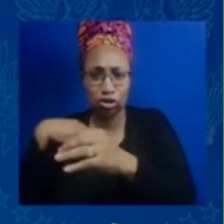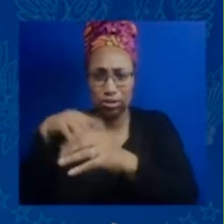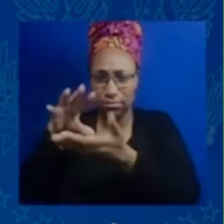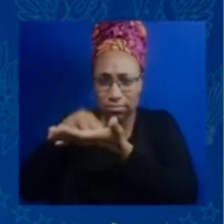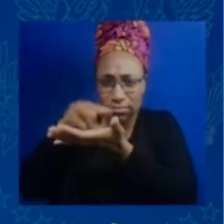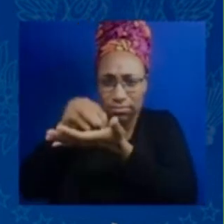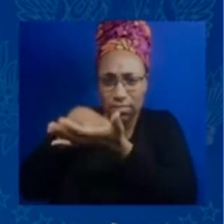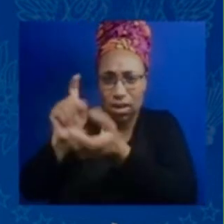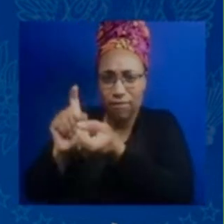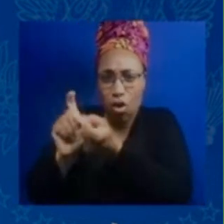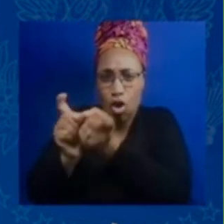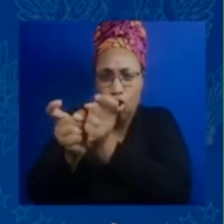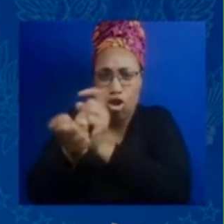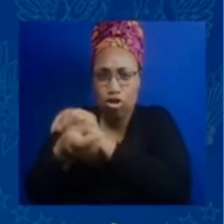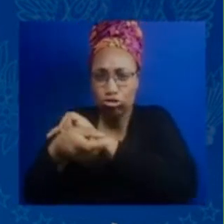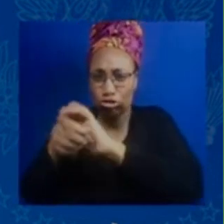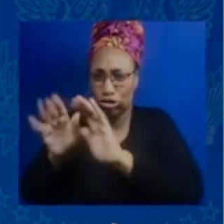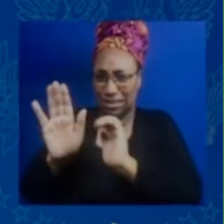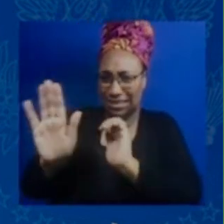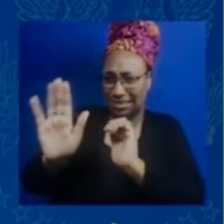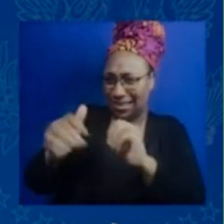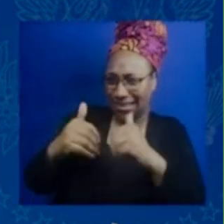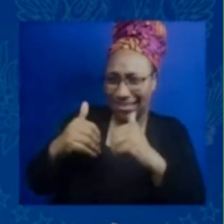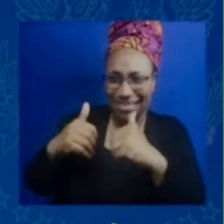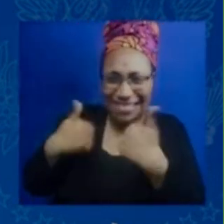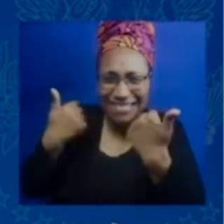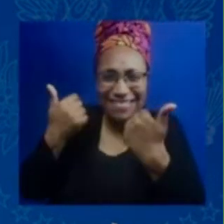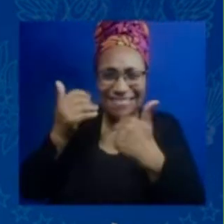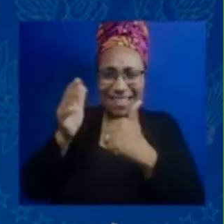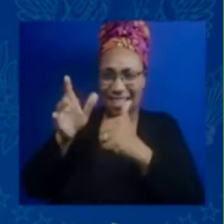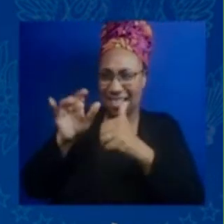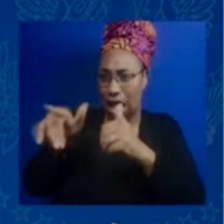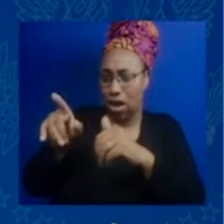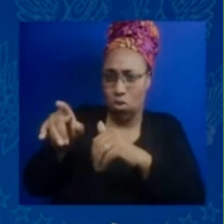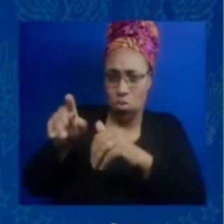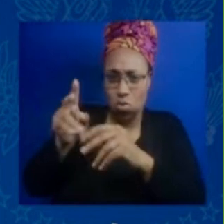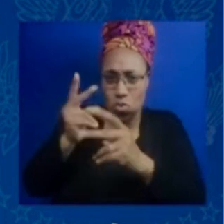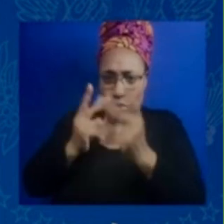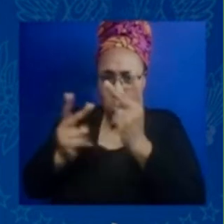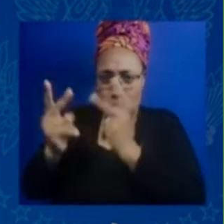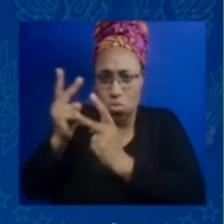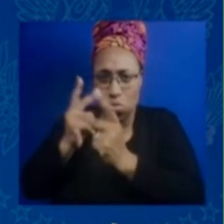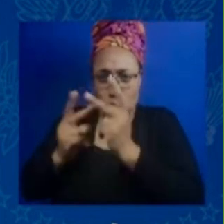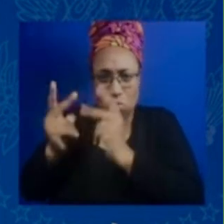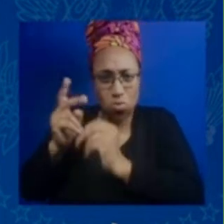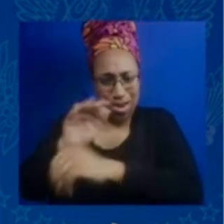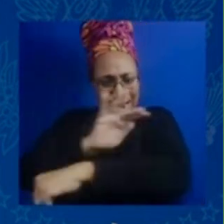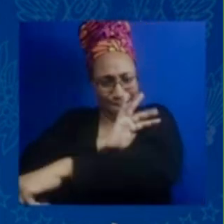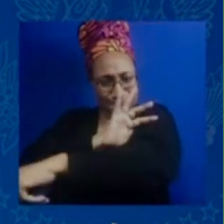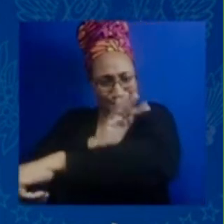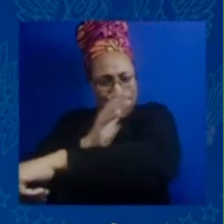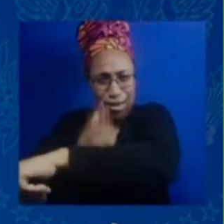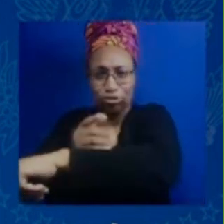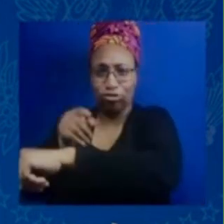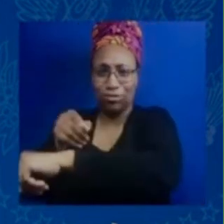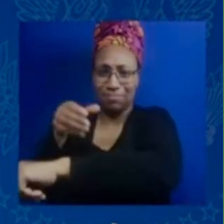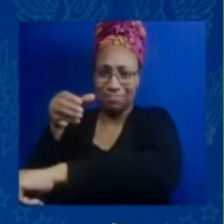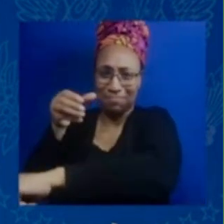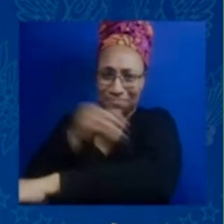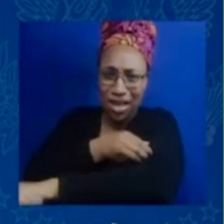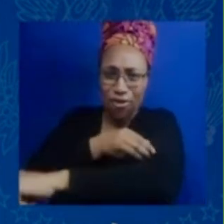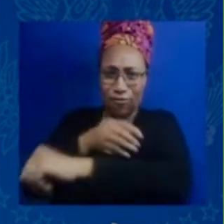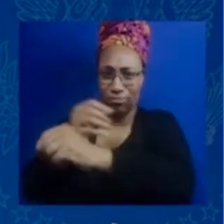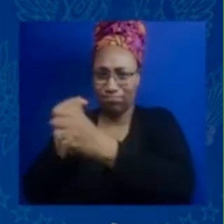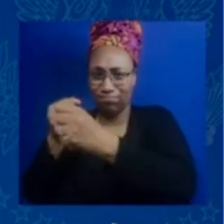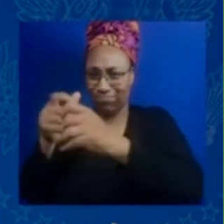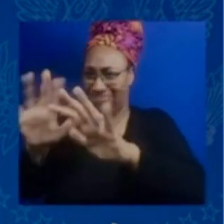live out that passion with purpose and it required perseverance it required a great deal of perseverance and belief in